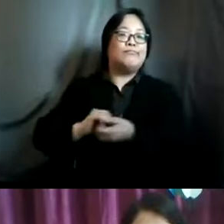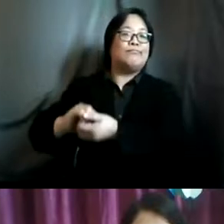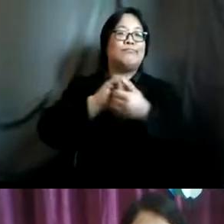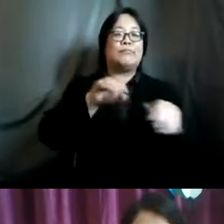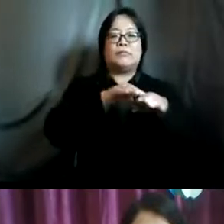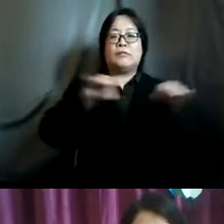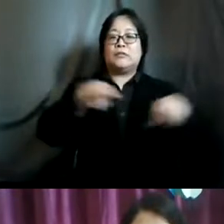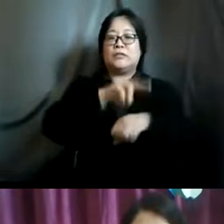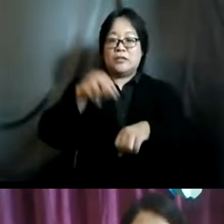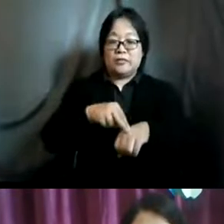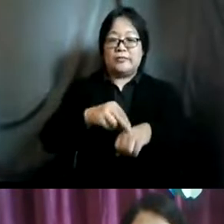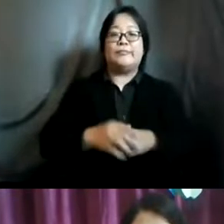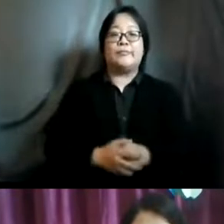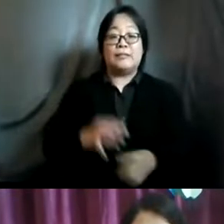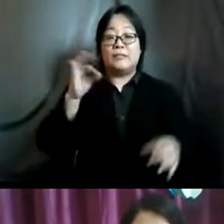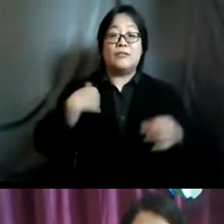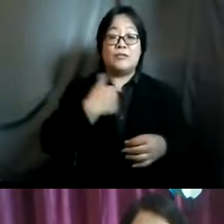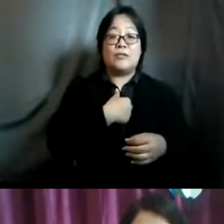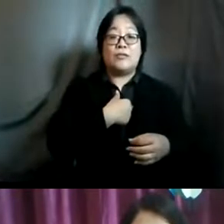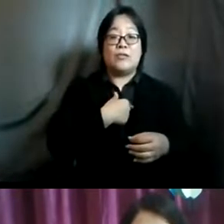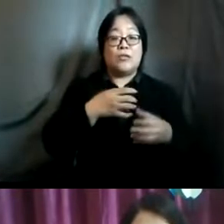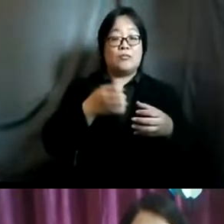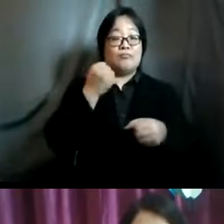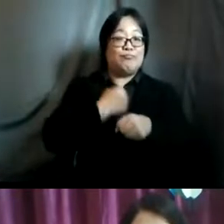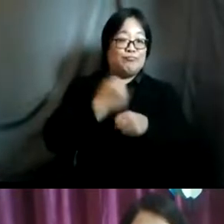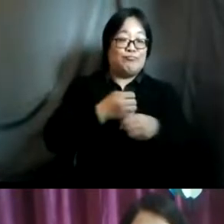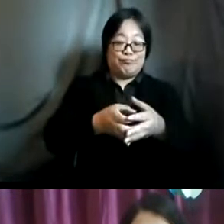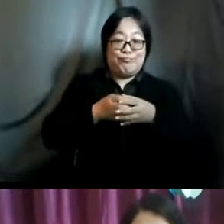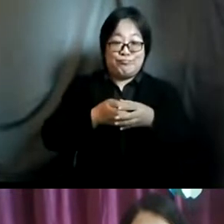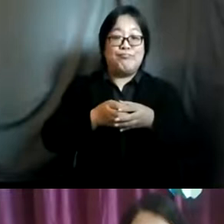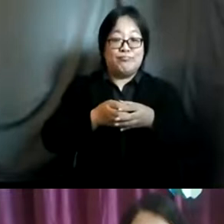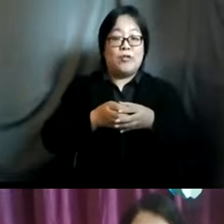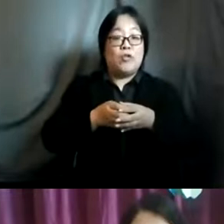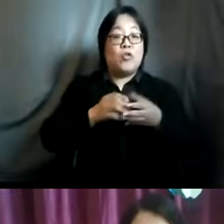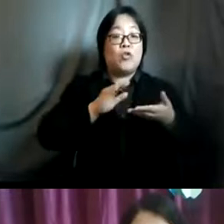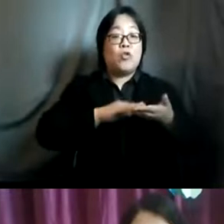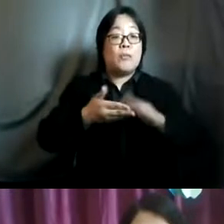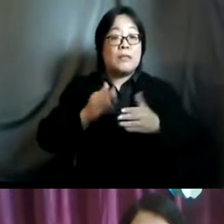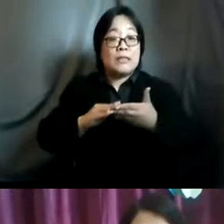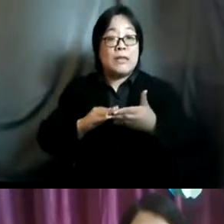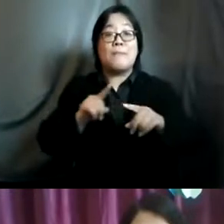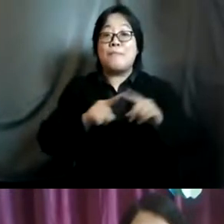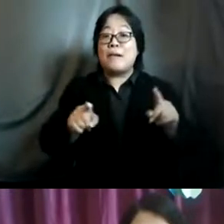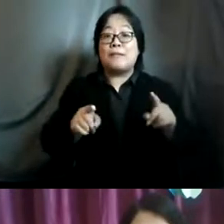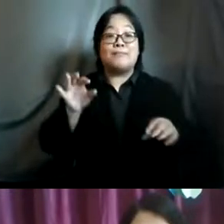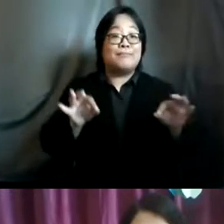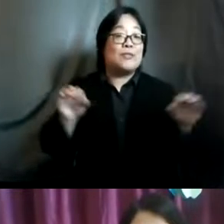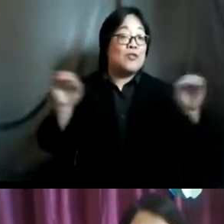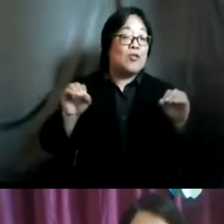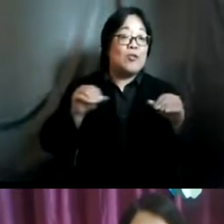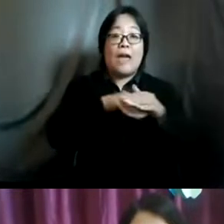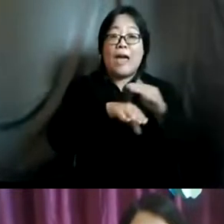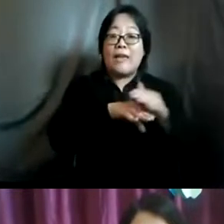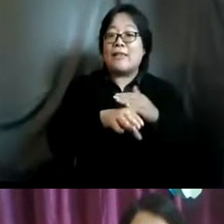if we work in our own space and we do work with communities but if we don't have that access and channel to